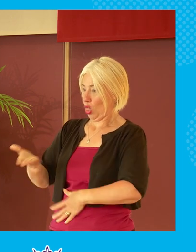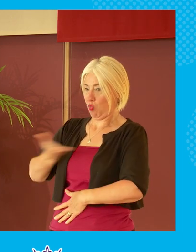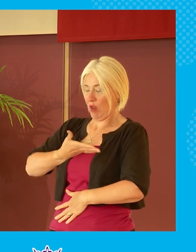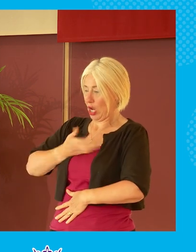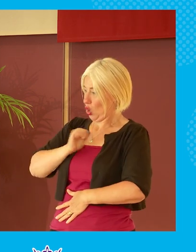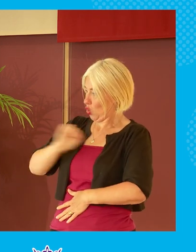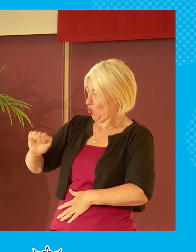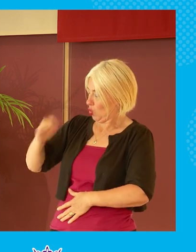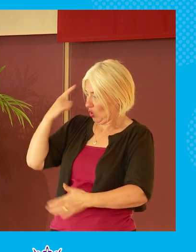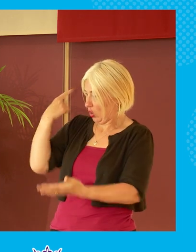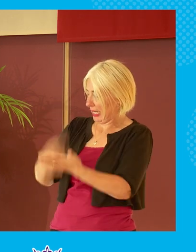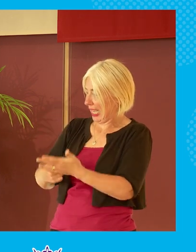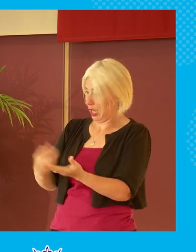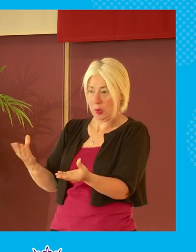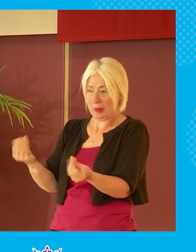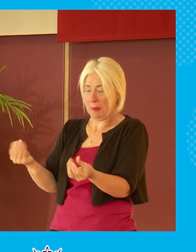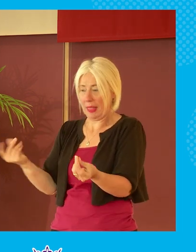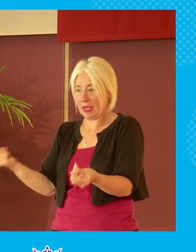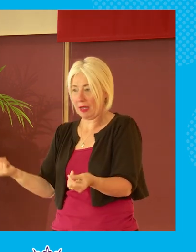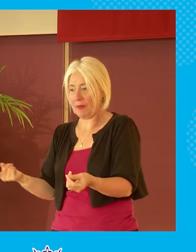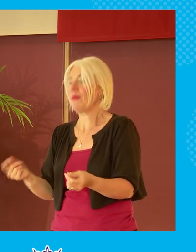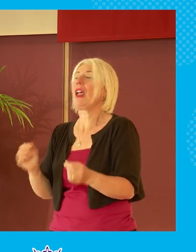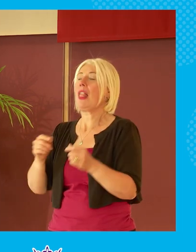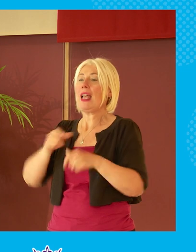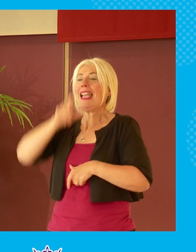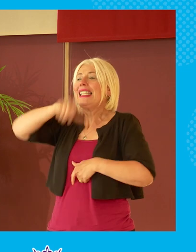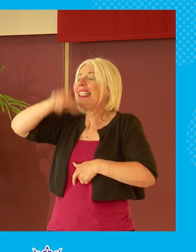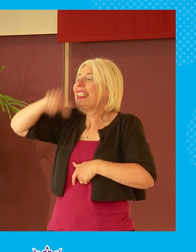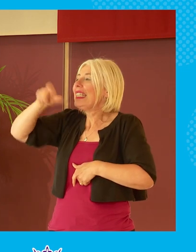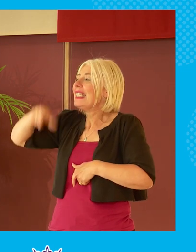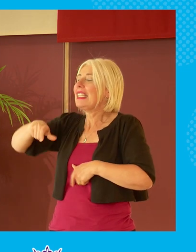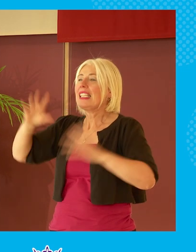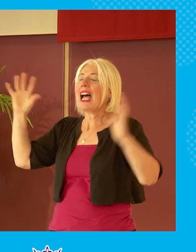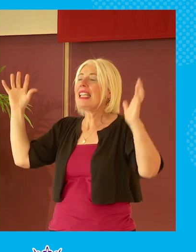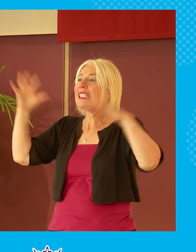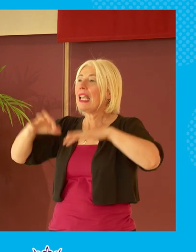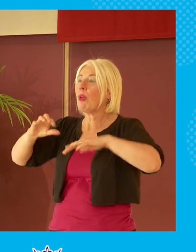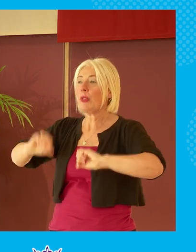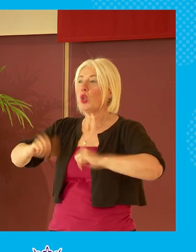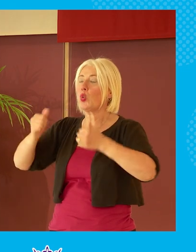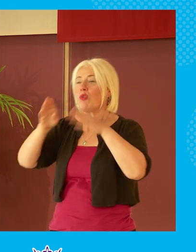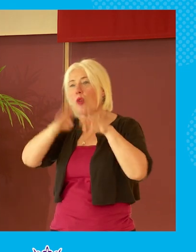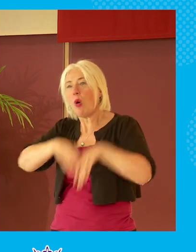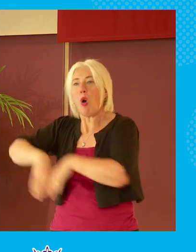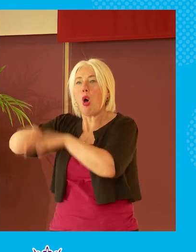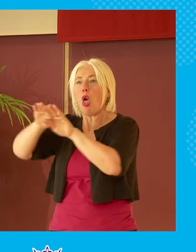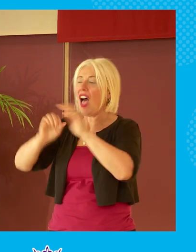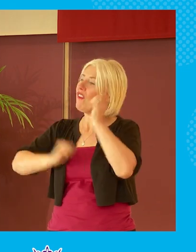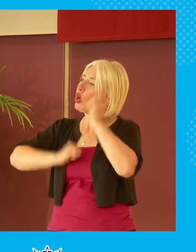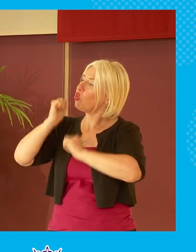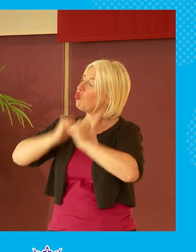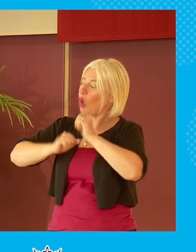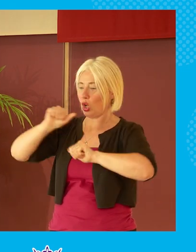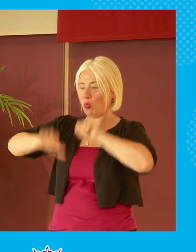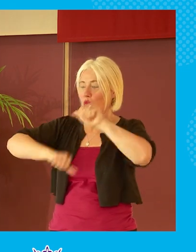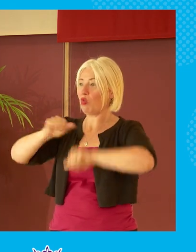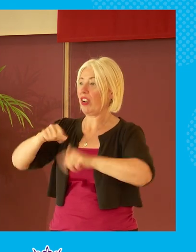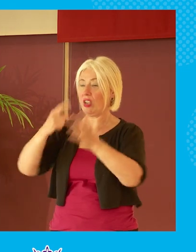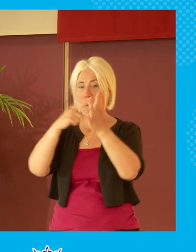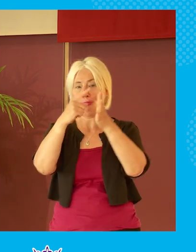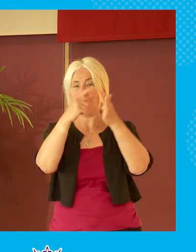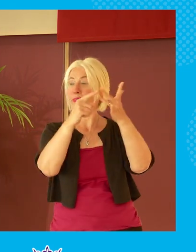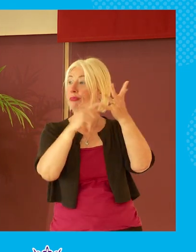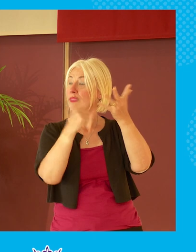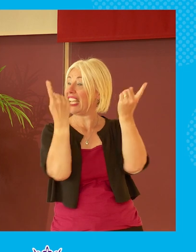over over some things and i think you know citizens assemblies and deliberative democracy is really great because it's a structured process where you say these are the issues